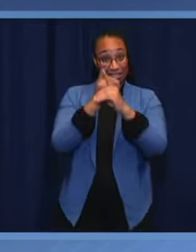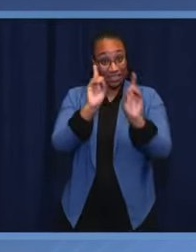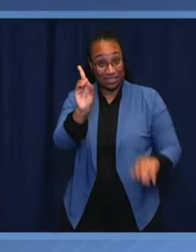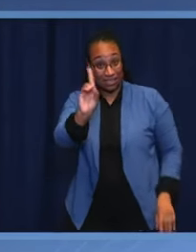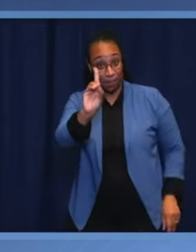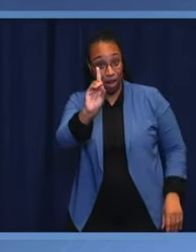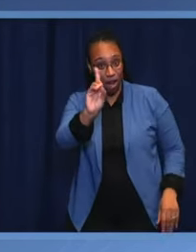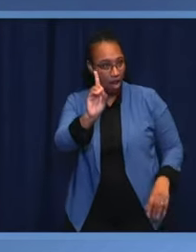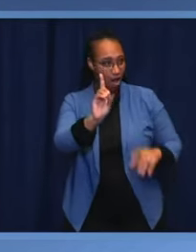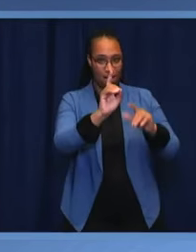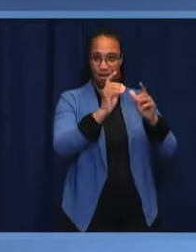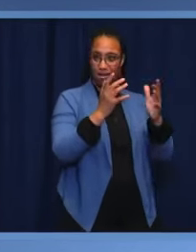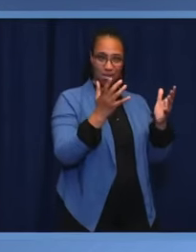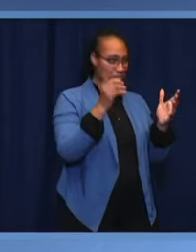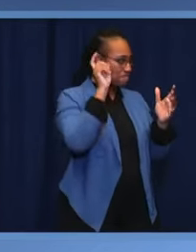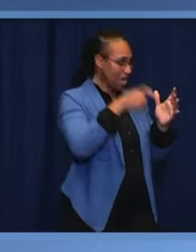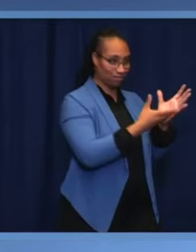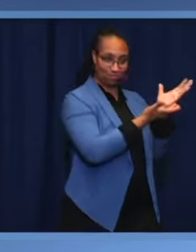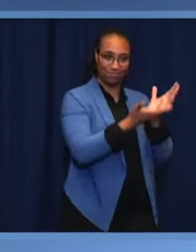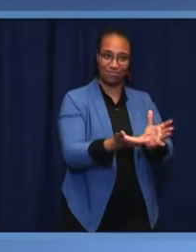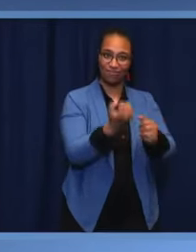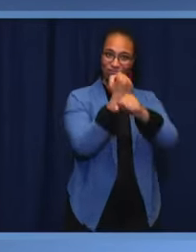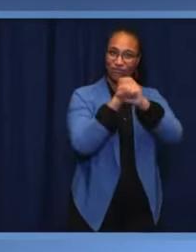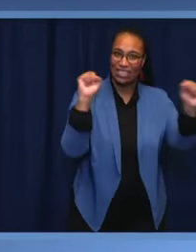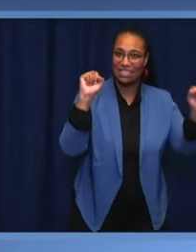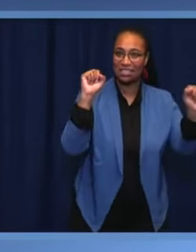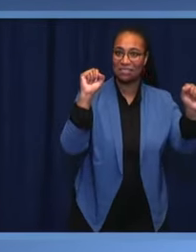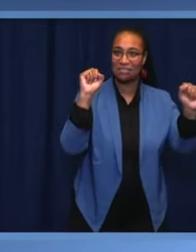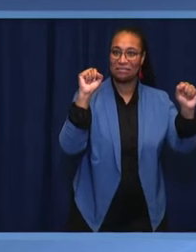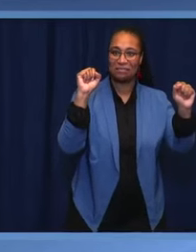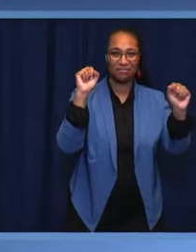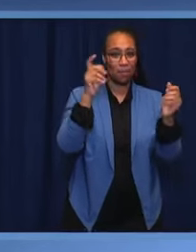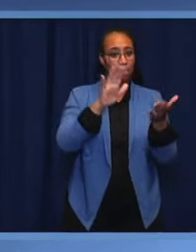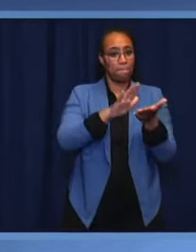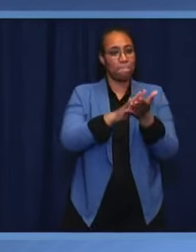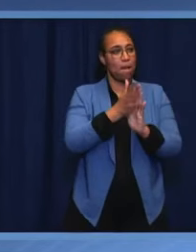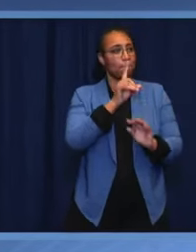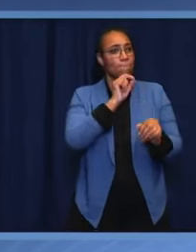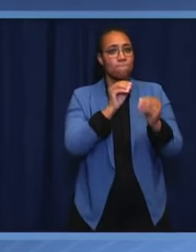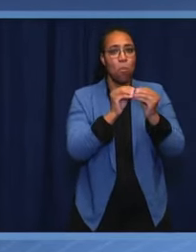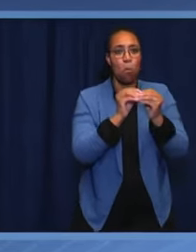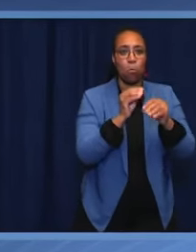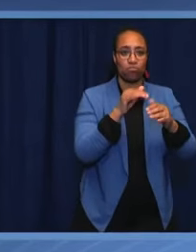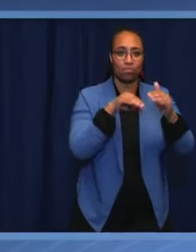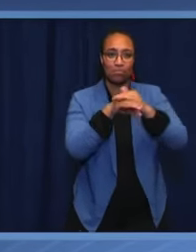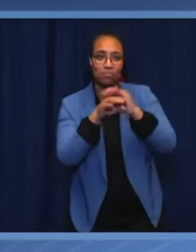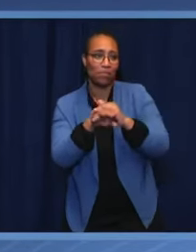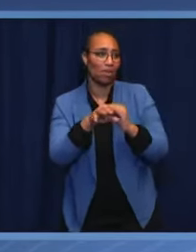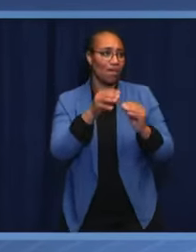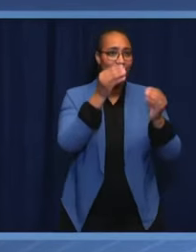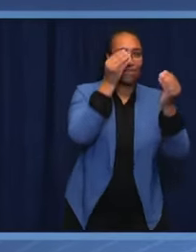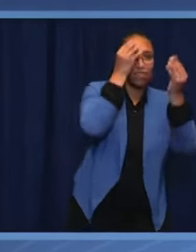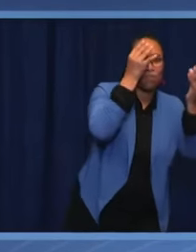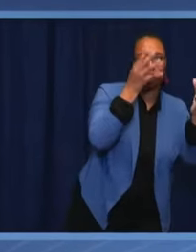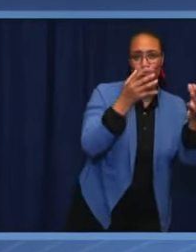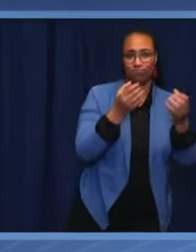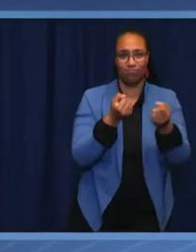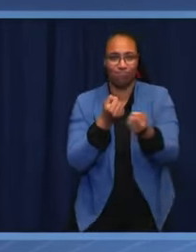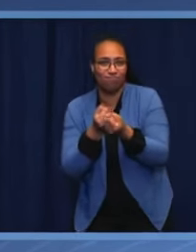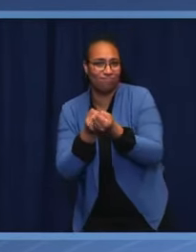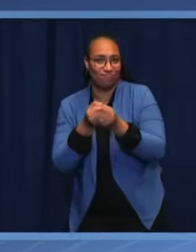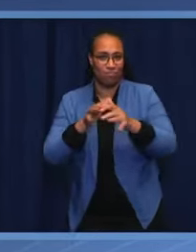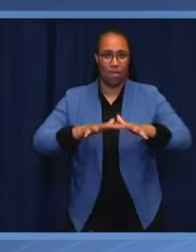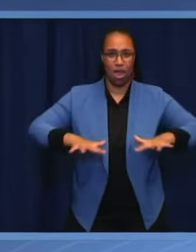peace, and prosperity. Democracy delivers freedom, prosperity, and truly inclusive digital society.